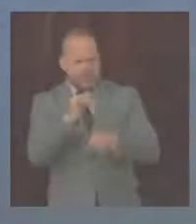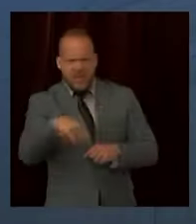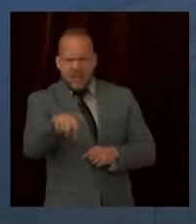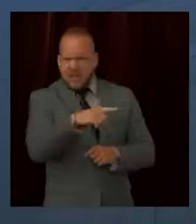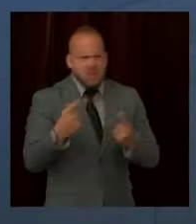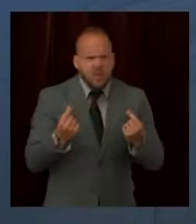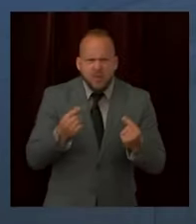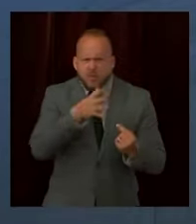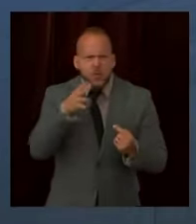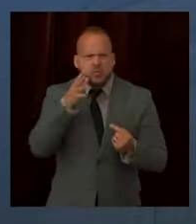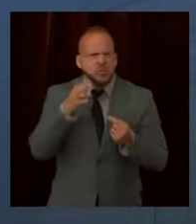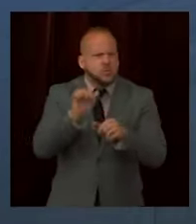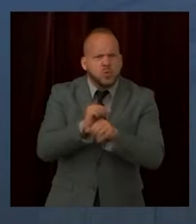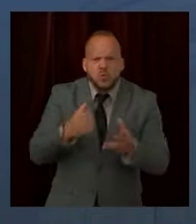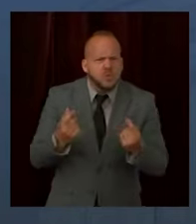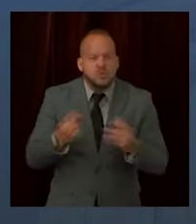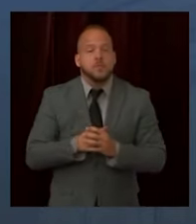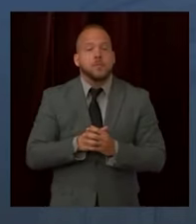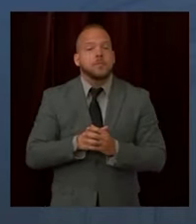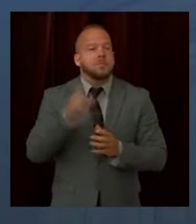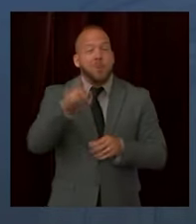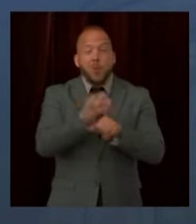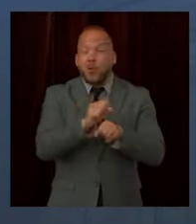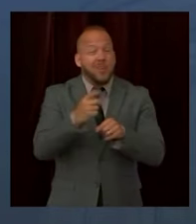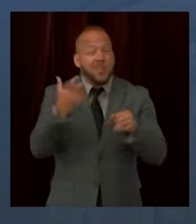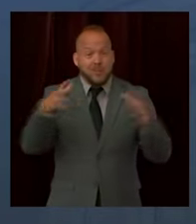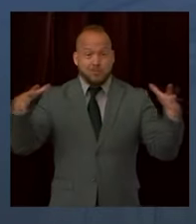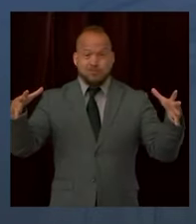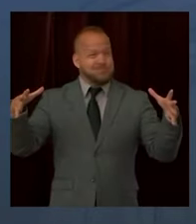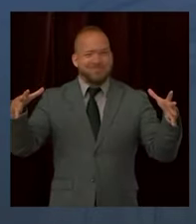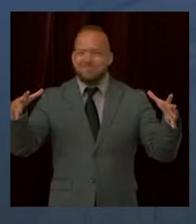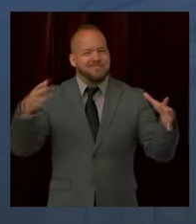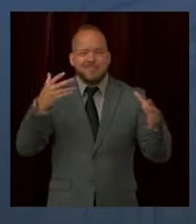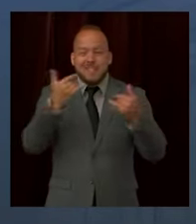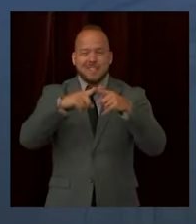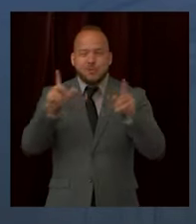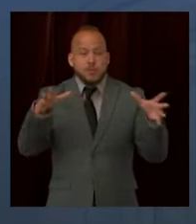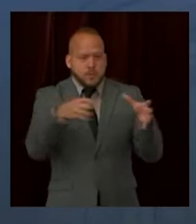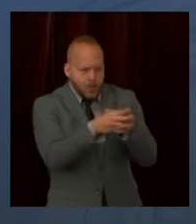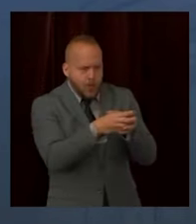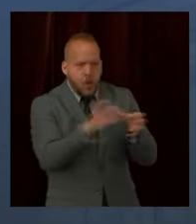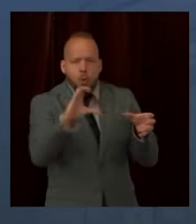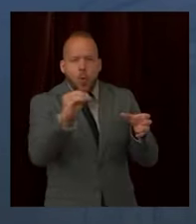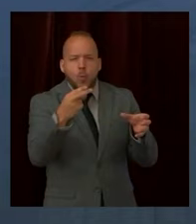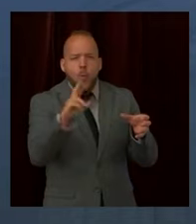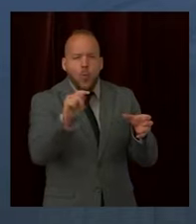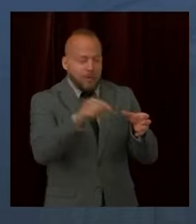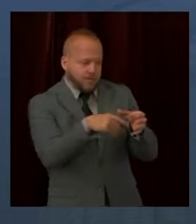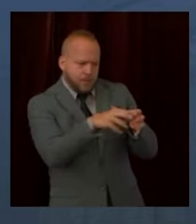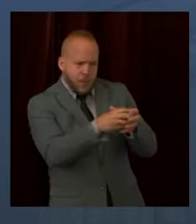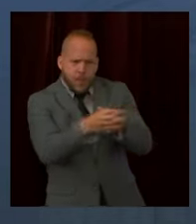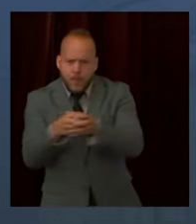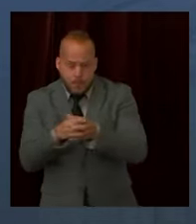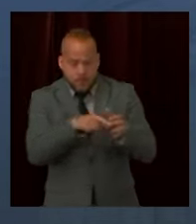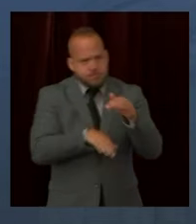We need workers in small cohorts, not more than 15 people together, that are protected from exposure